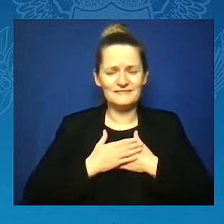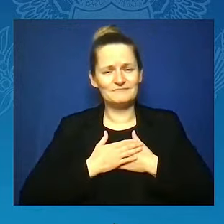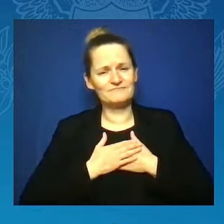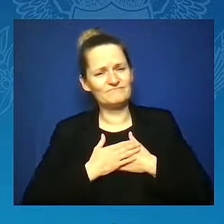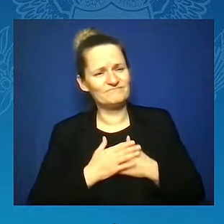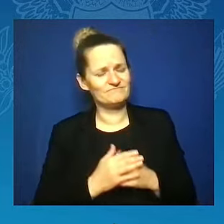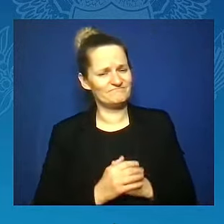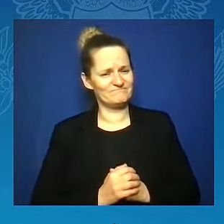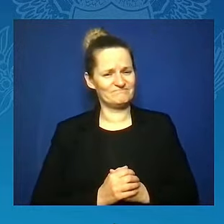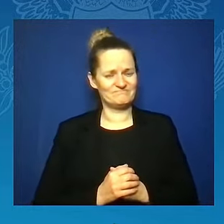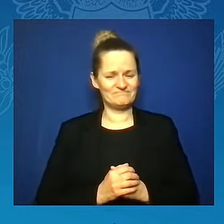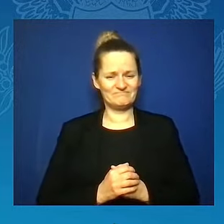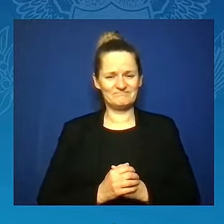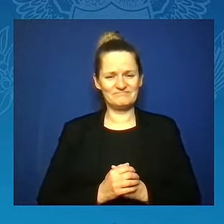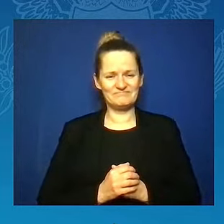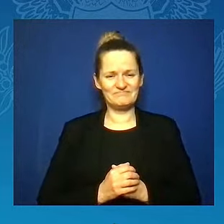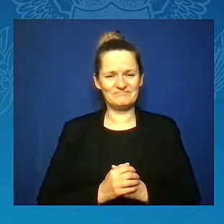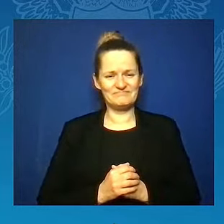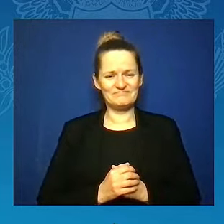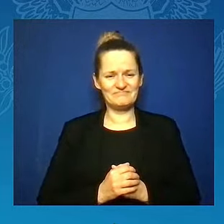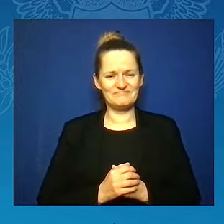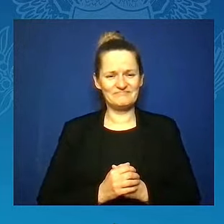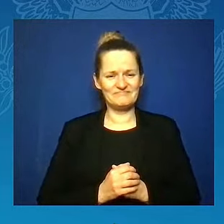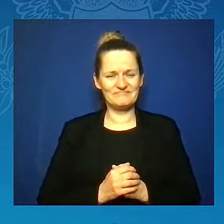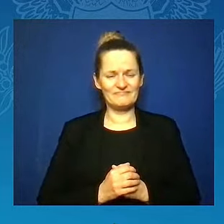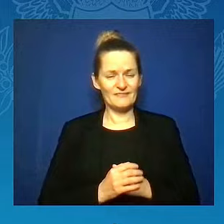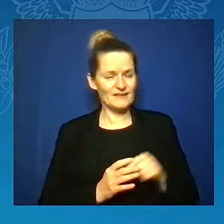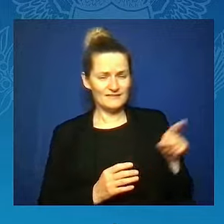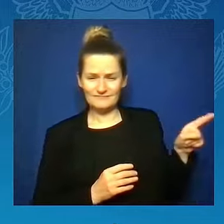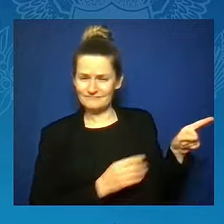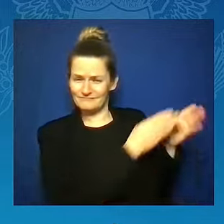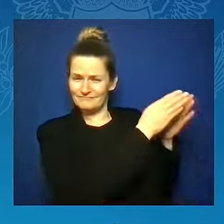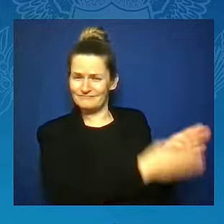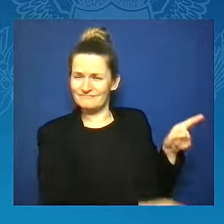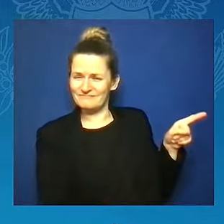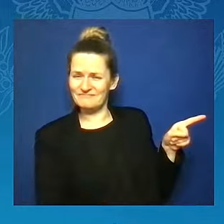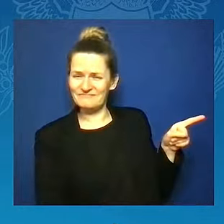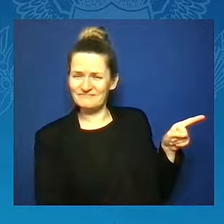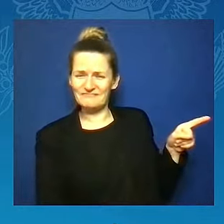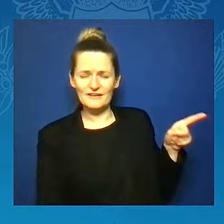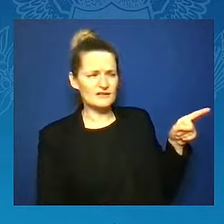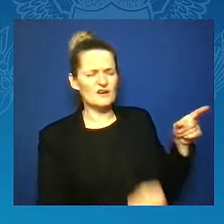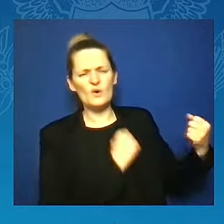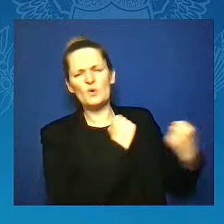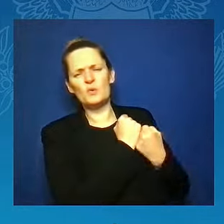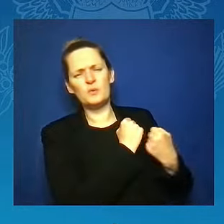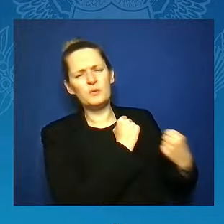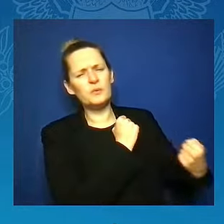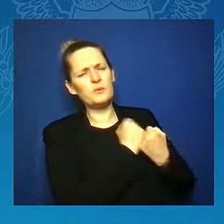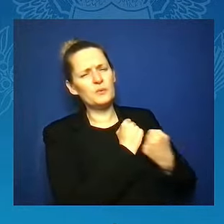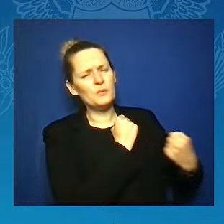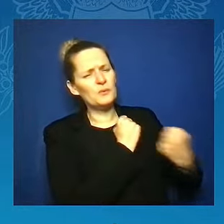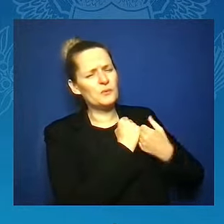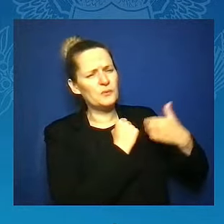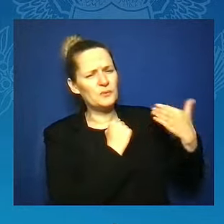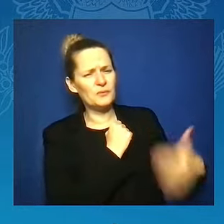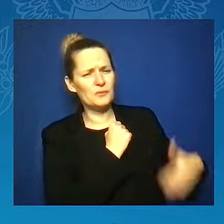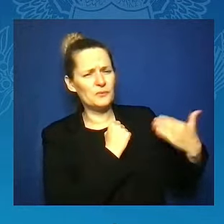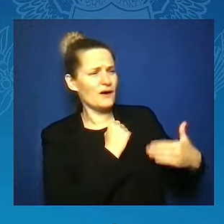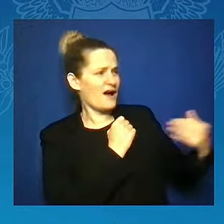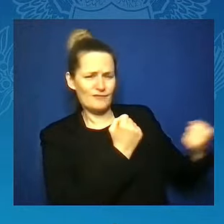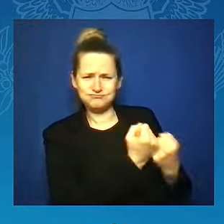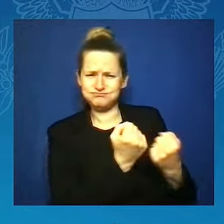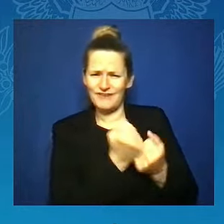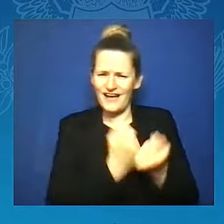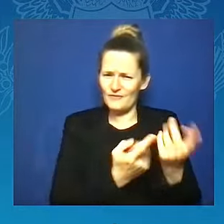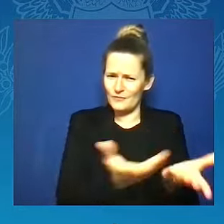She has provided years of support and friendship, and she always, like everyone here knows, she always shows up. And I am so, so